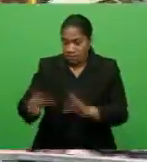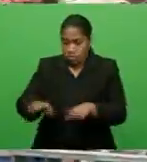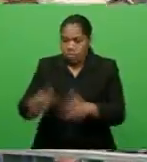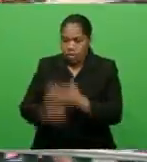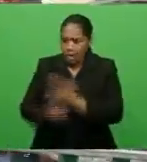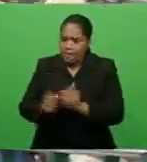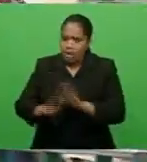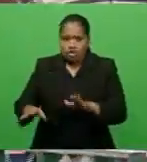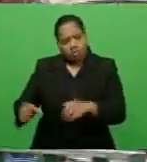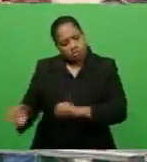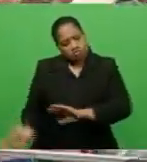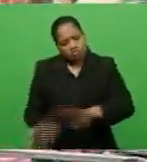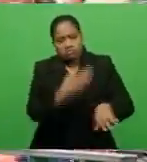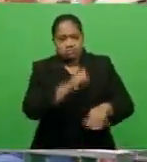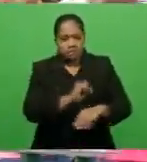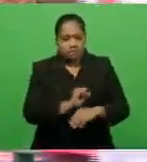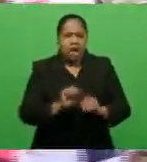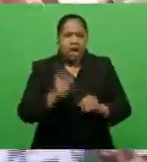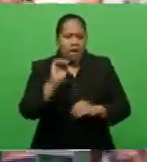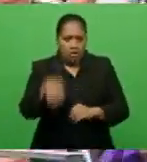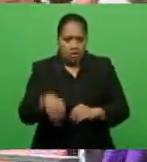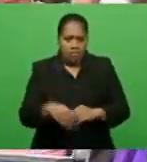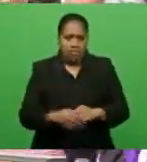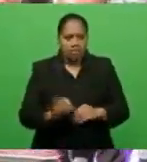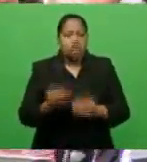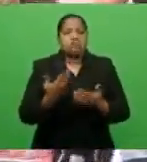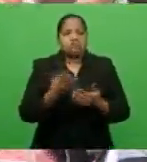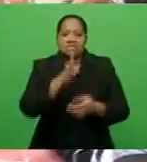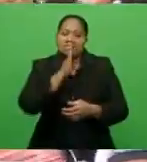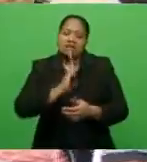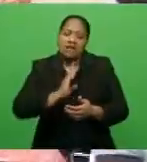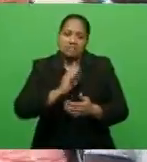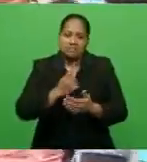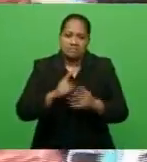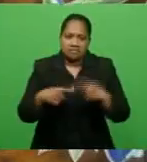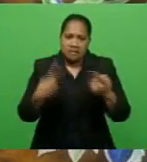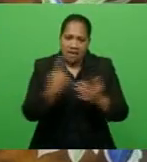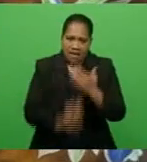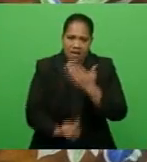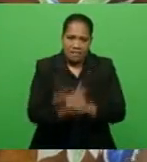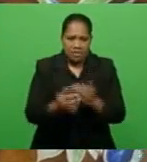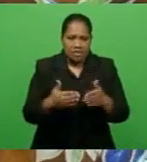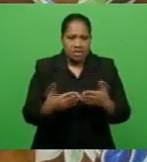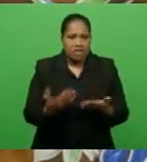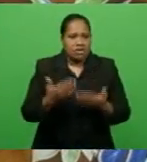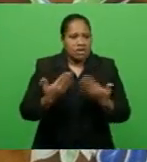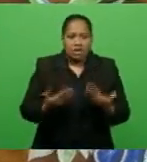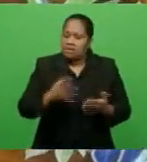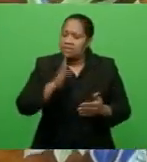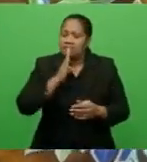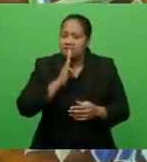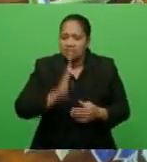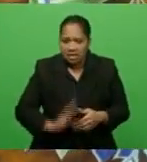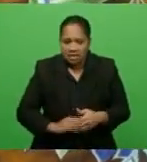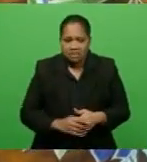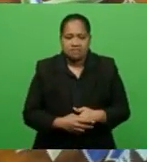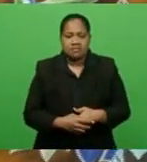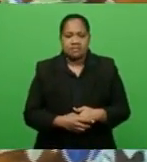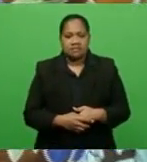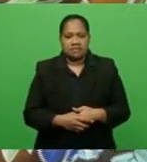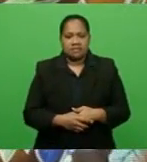situation that is happening in our communities nowadays at all. It's sad, you when you assess a case,